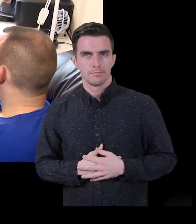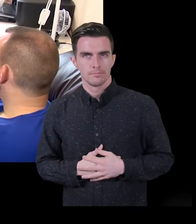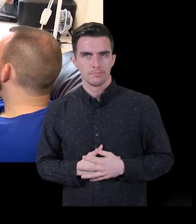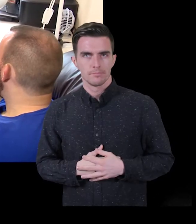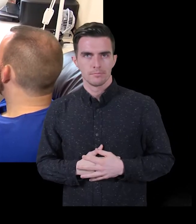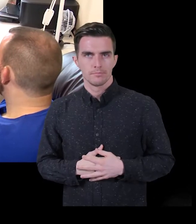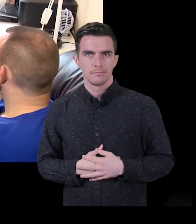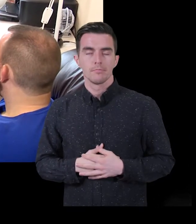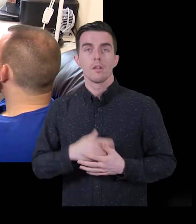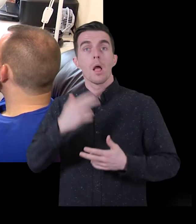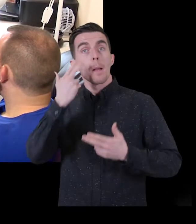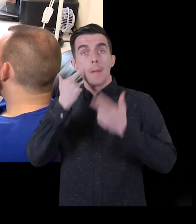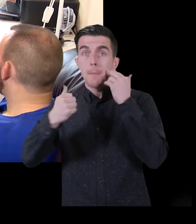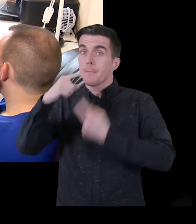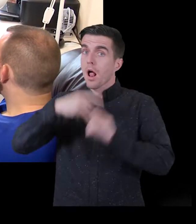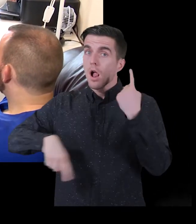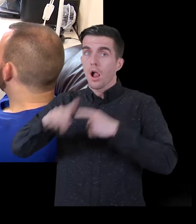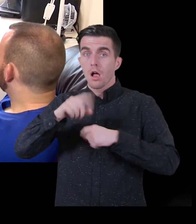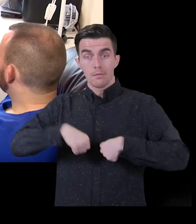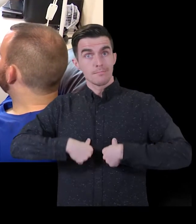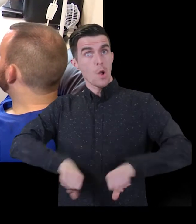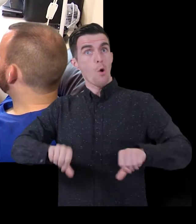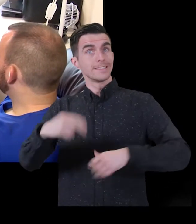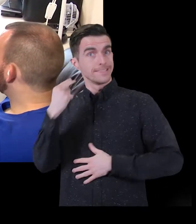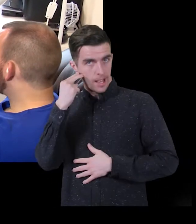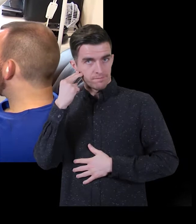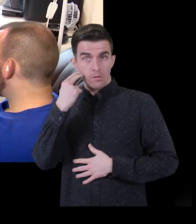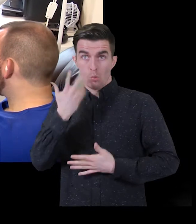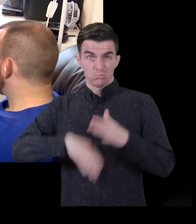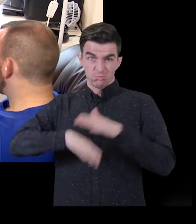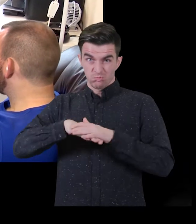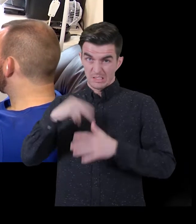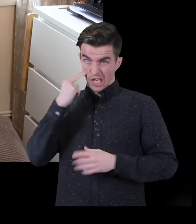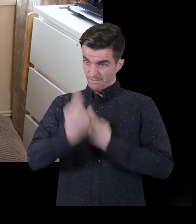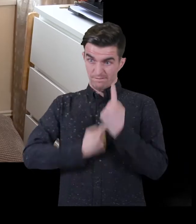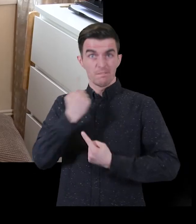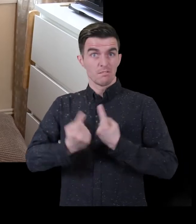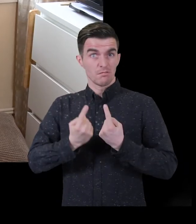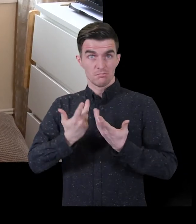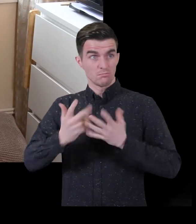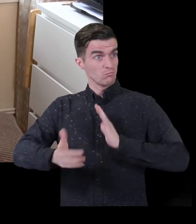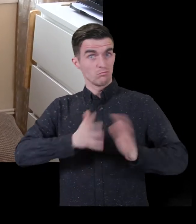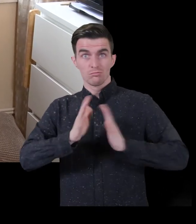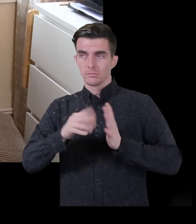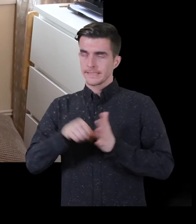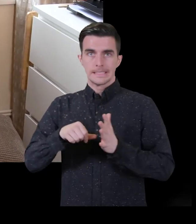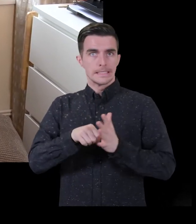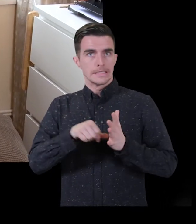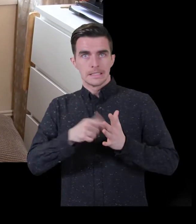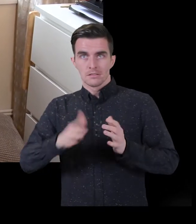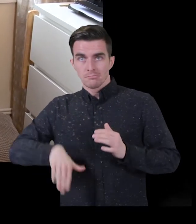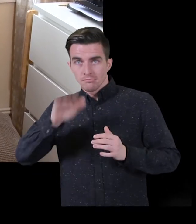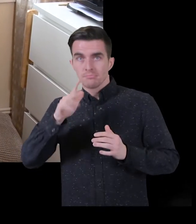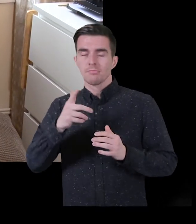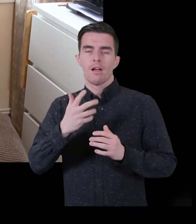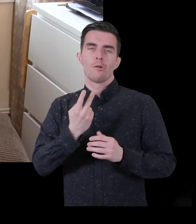People can also be born deaf or become totally deaf, and this could cause communication difficulties. People may use sign